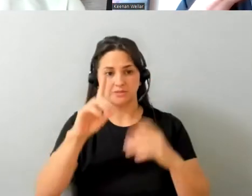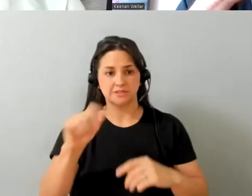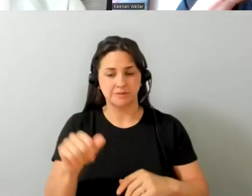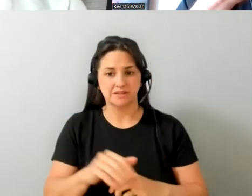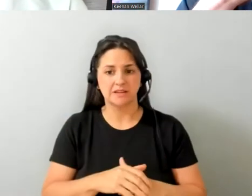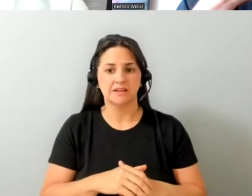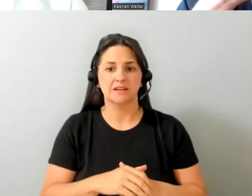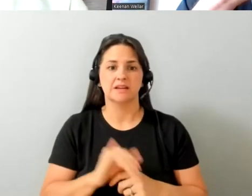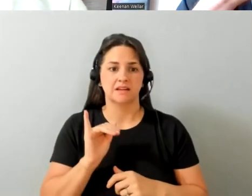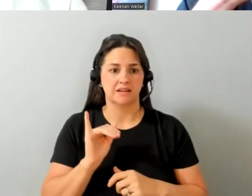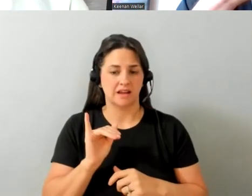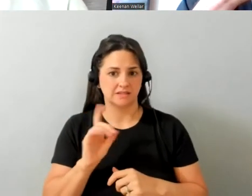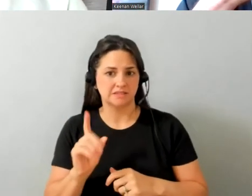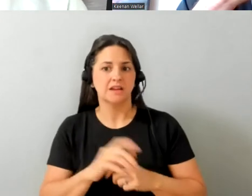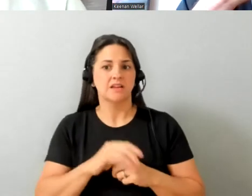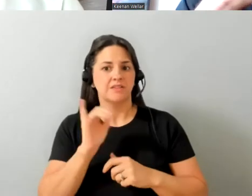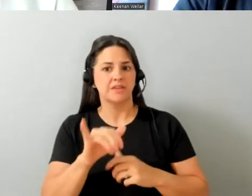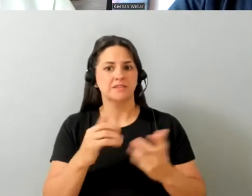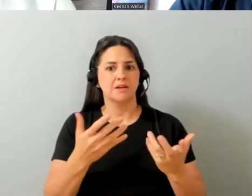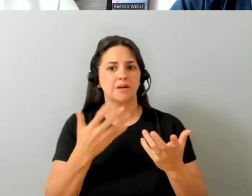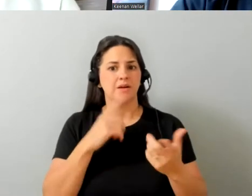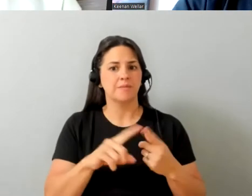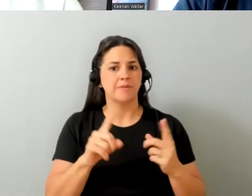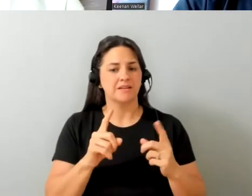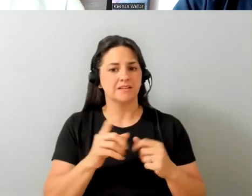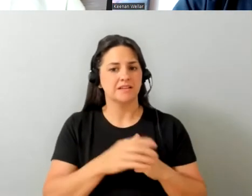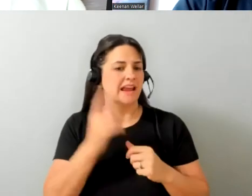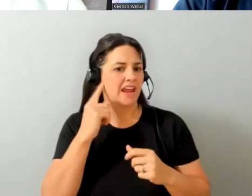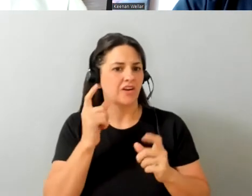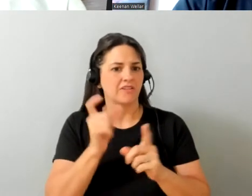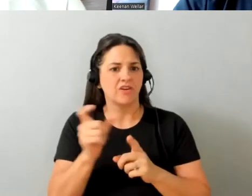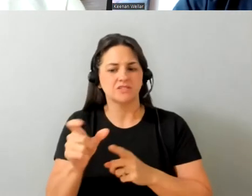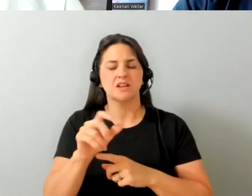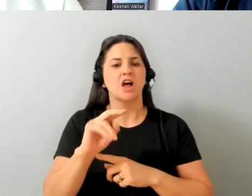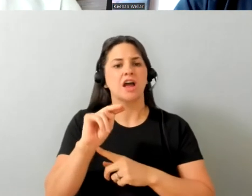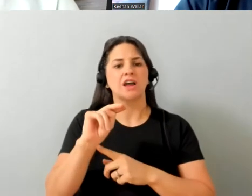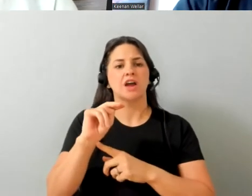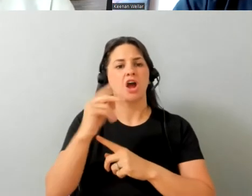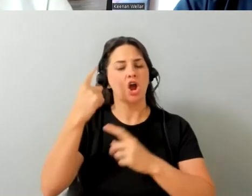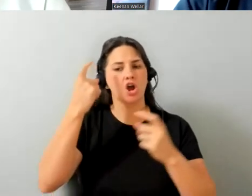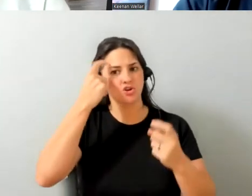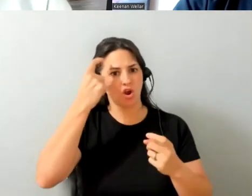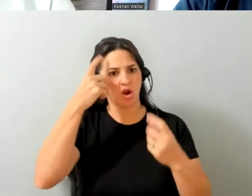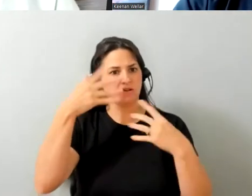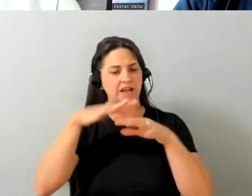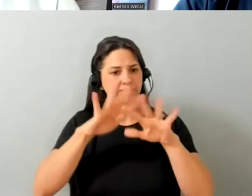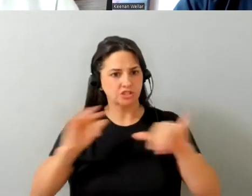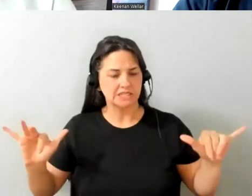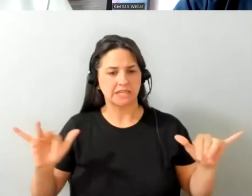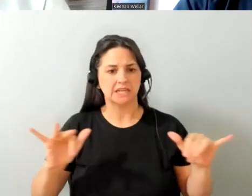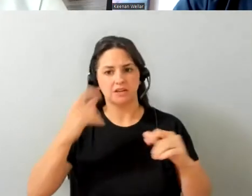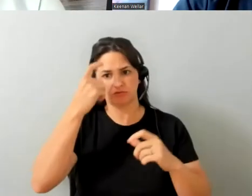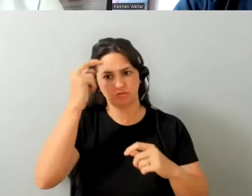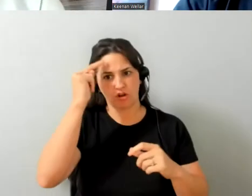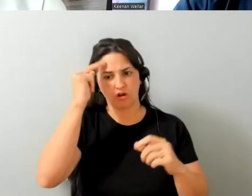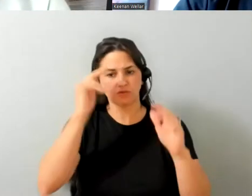recognize as being quite clear but quite often we hear them phrases like neurodiversity used um and that just just for